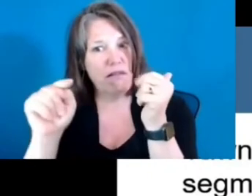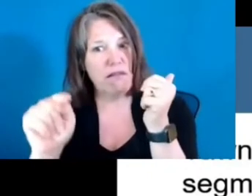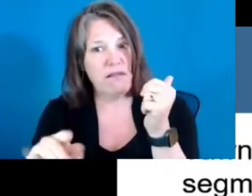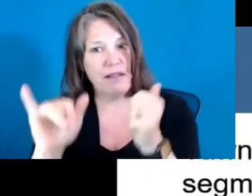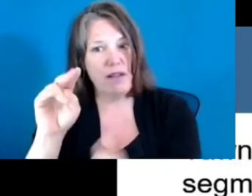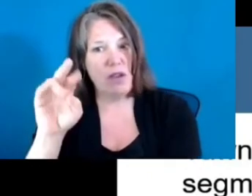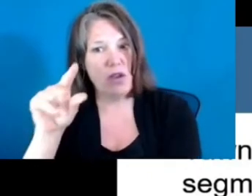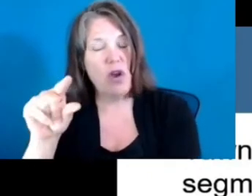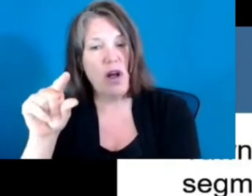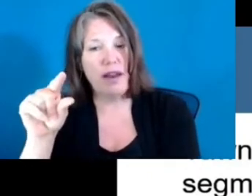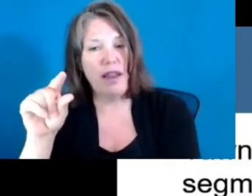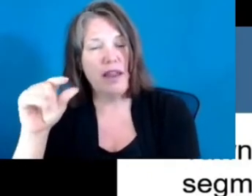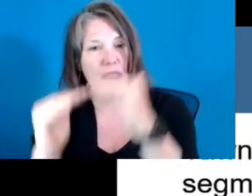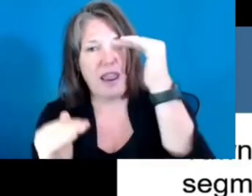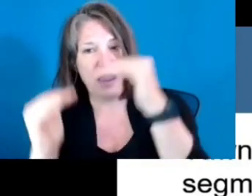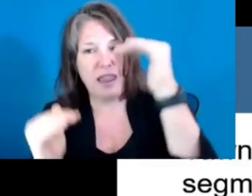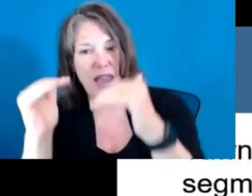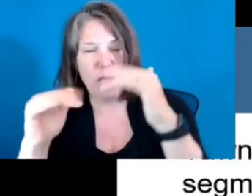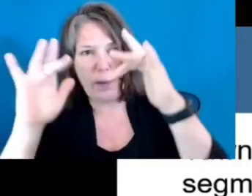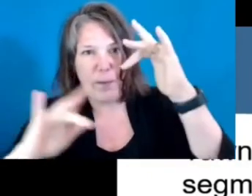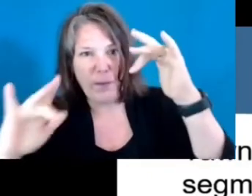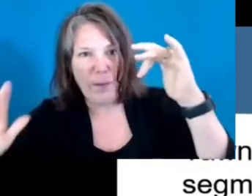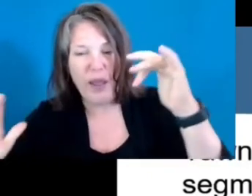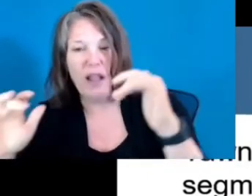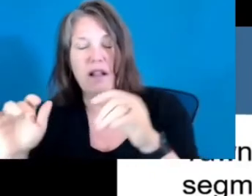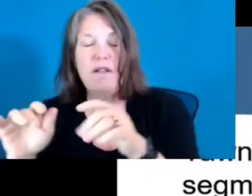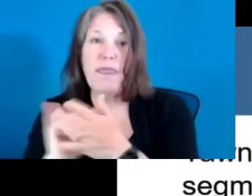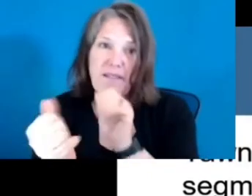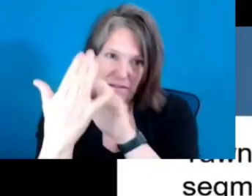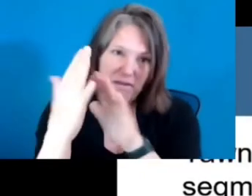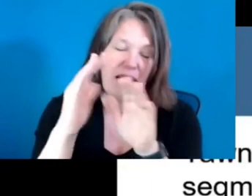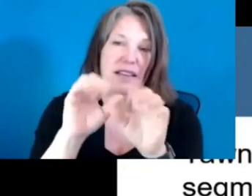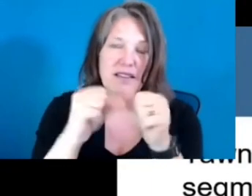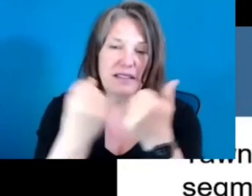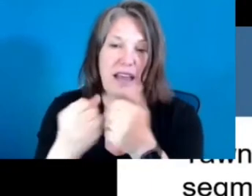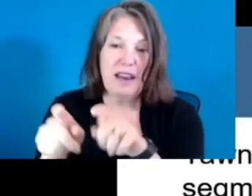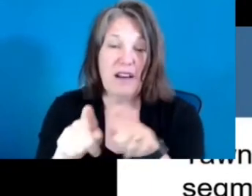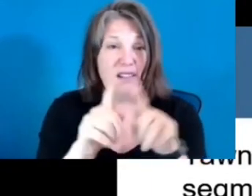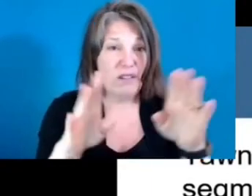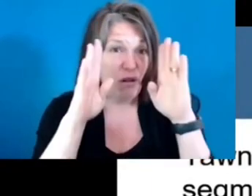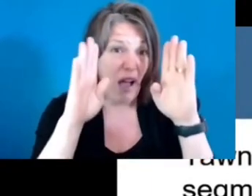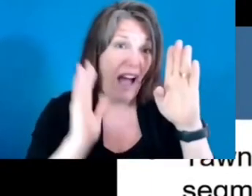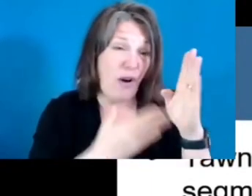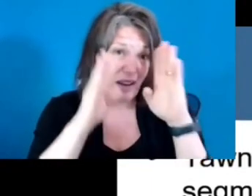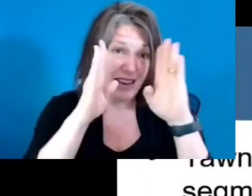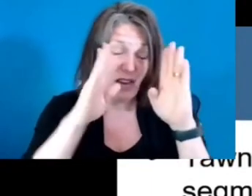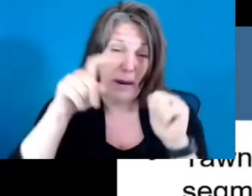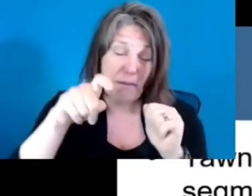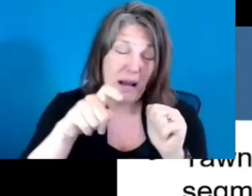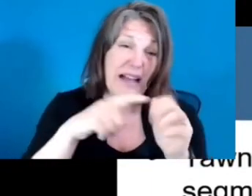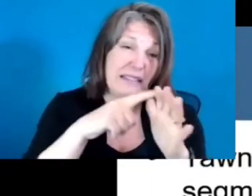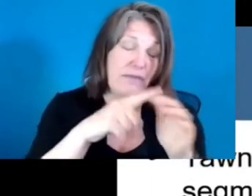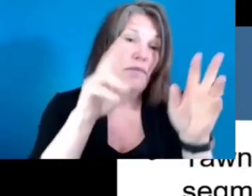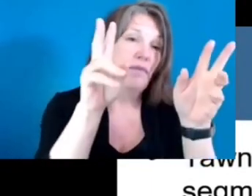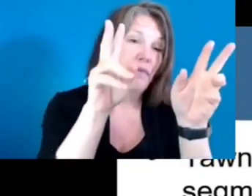focuses our attention, as it must, to the issues of equity and systemic racism and ways to correct those